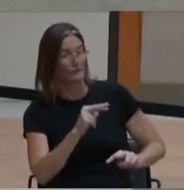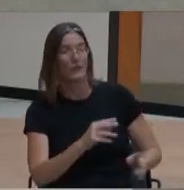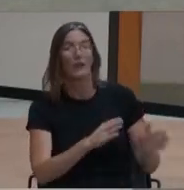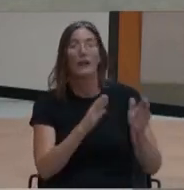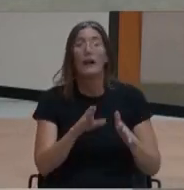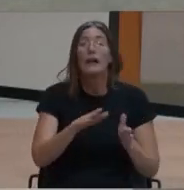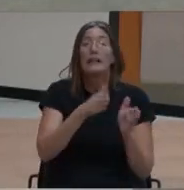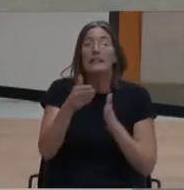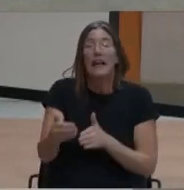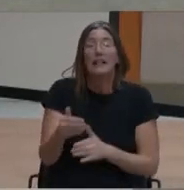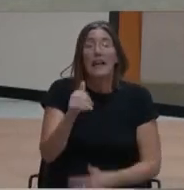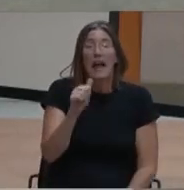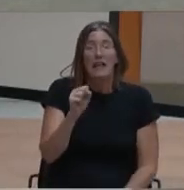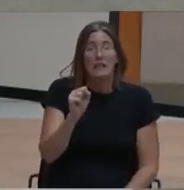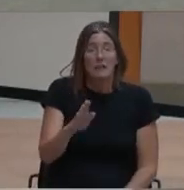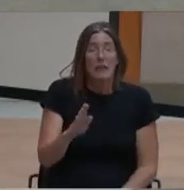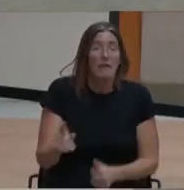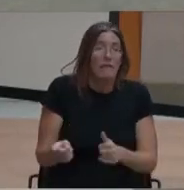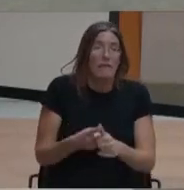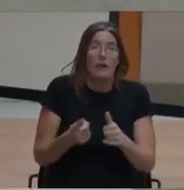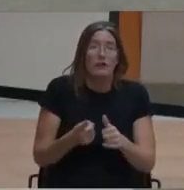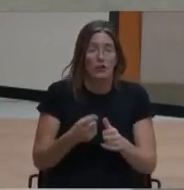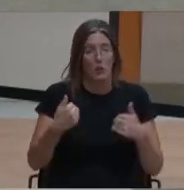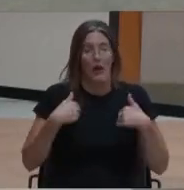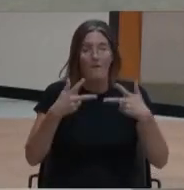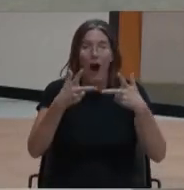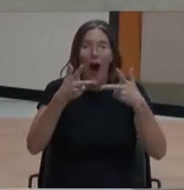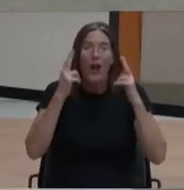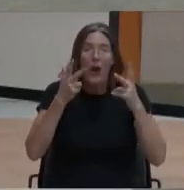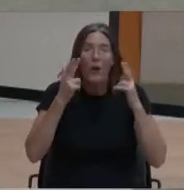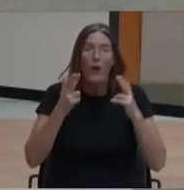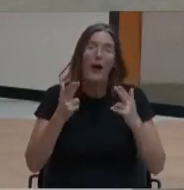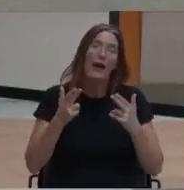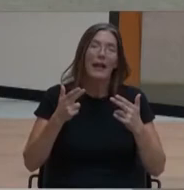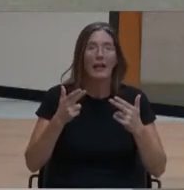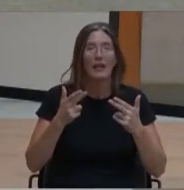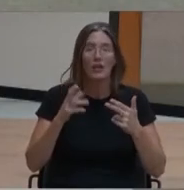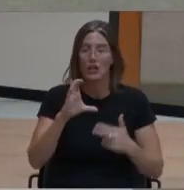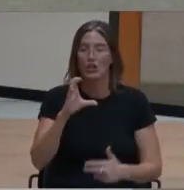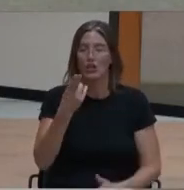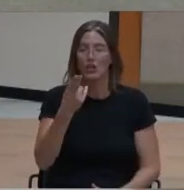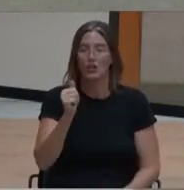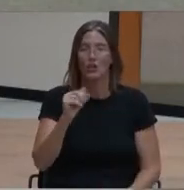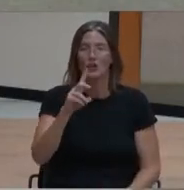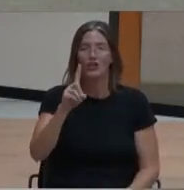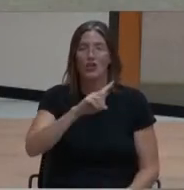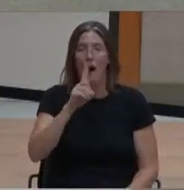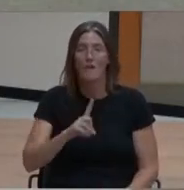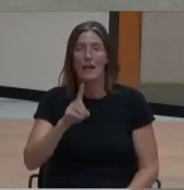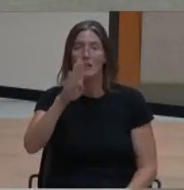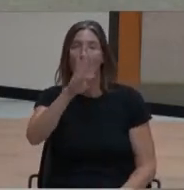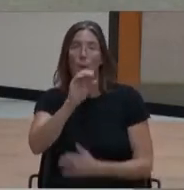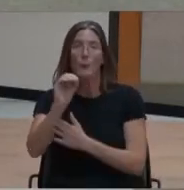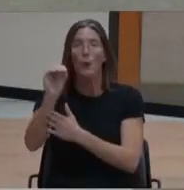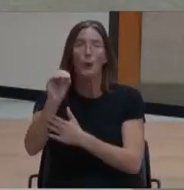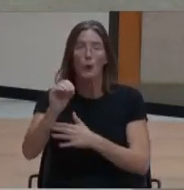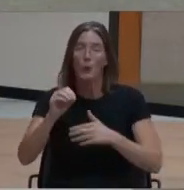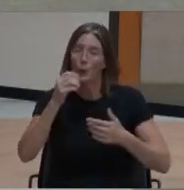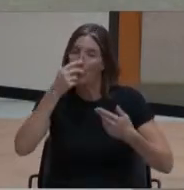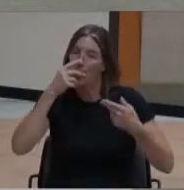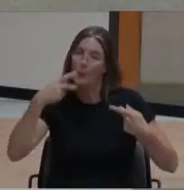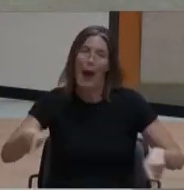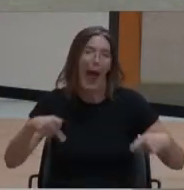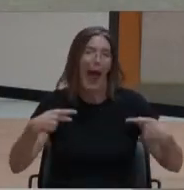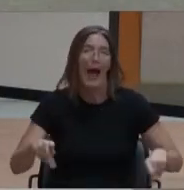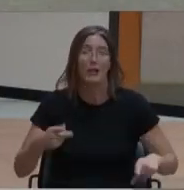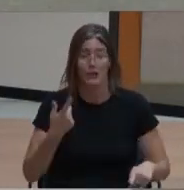present our first ever Halloween Chavez Boo Bash. Starting next week during lunchtime, Chavez campus will be filled with activities like